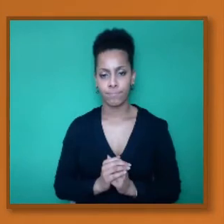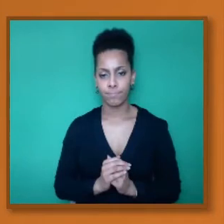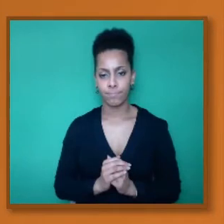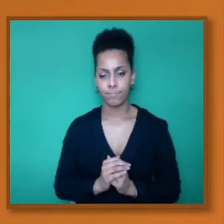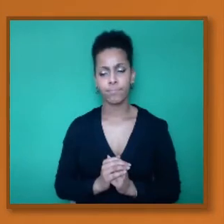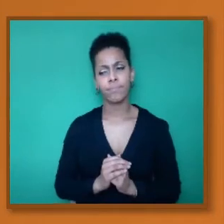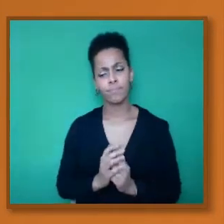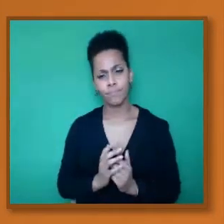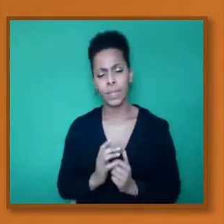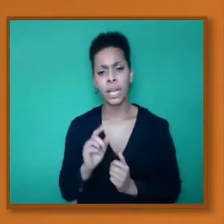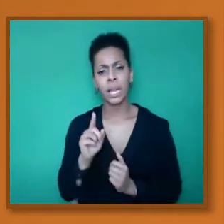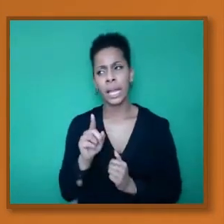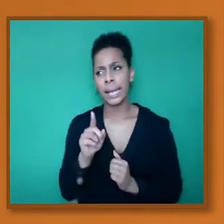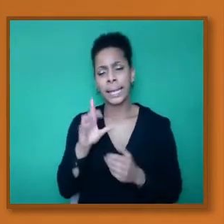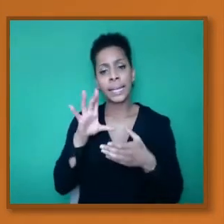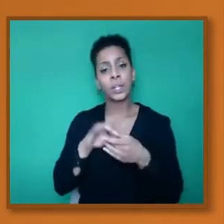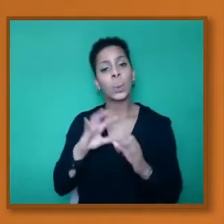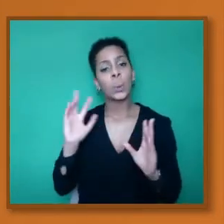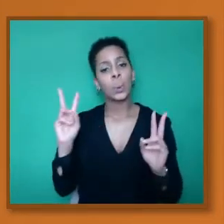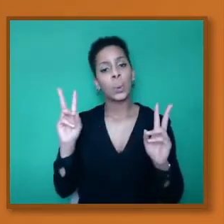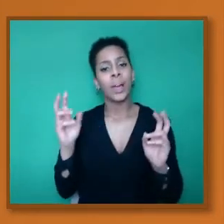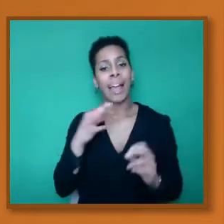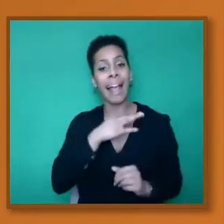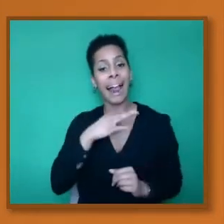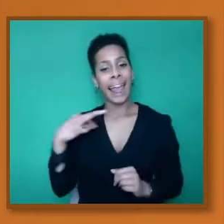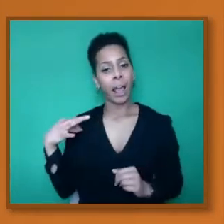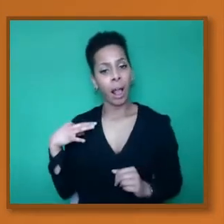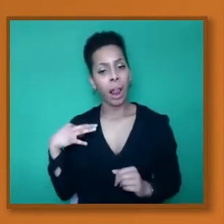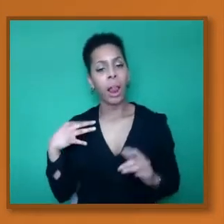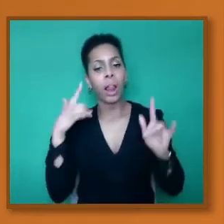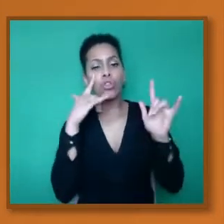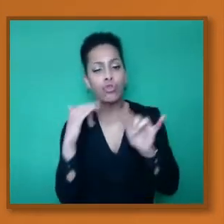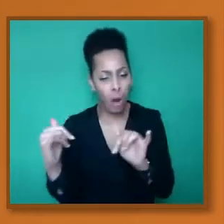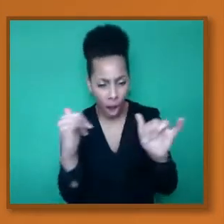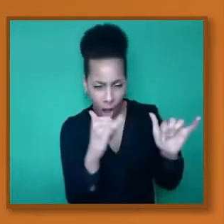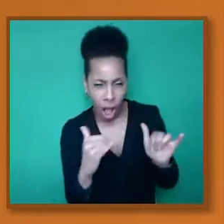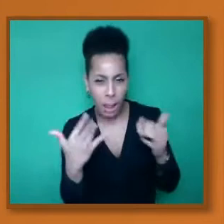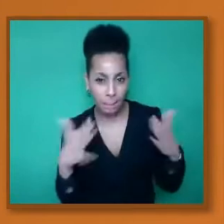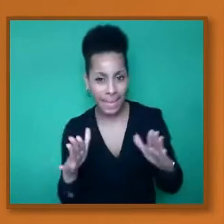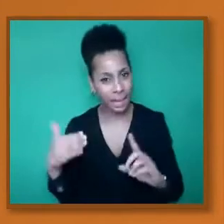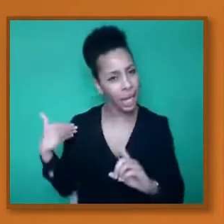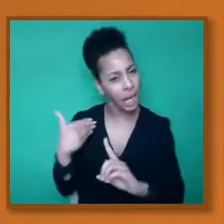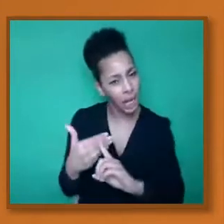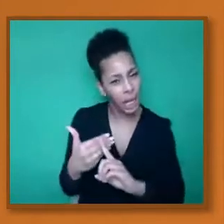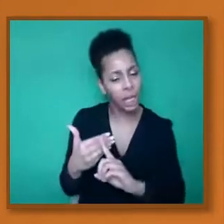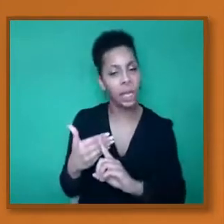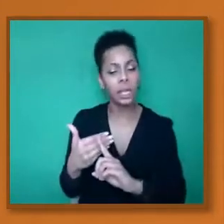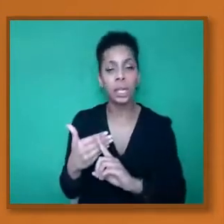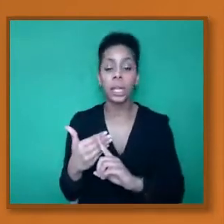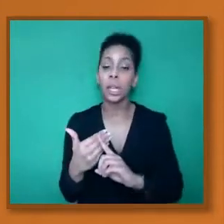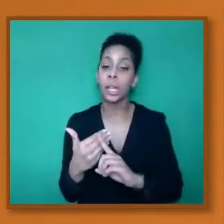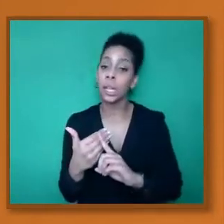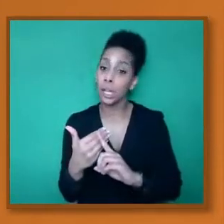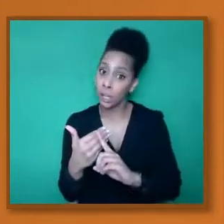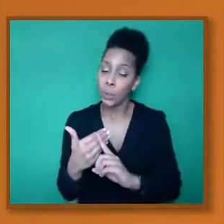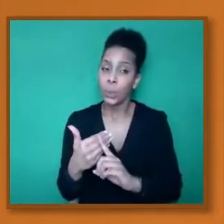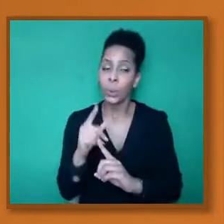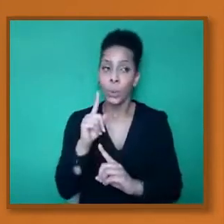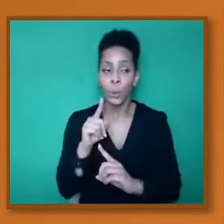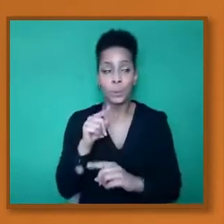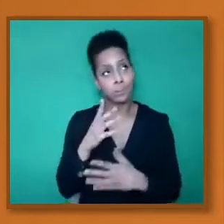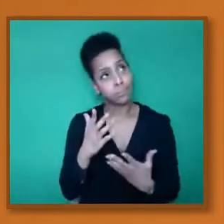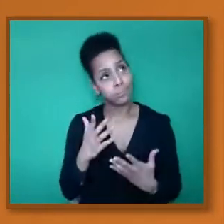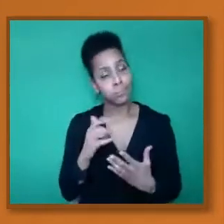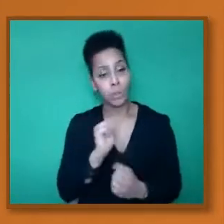it should be pointed out that this is a really difficult, challenging question, and I want to take it from two